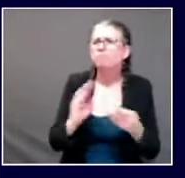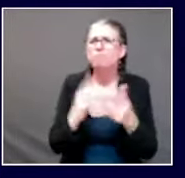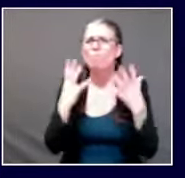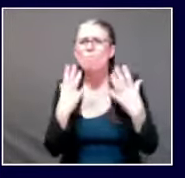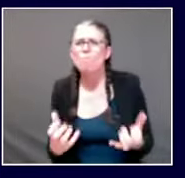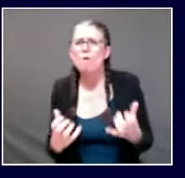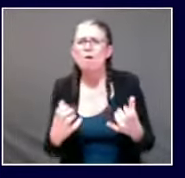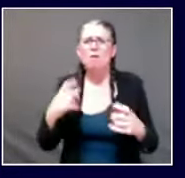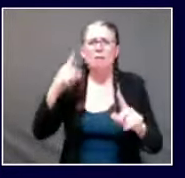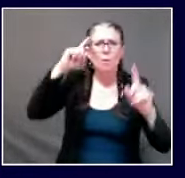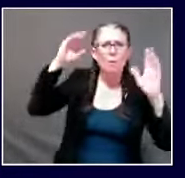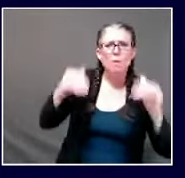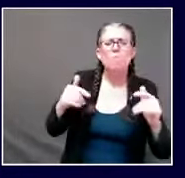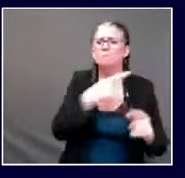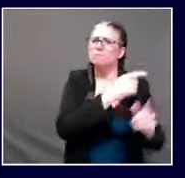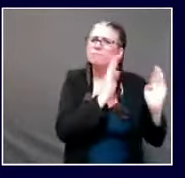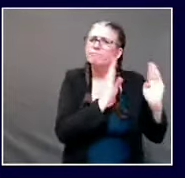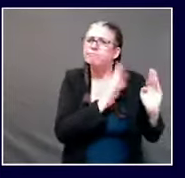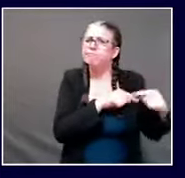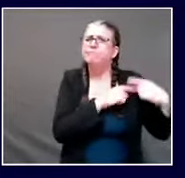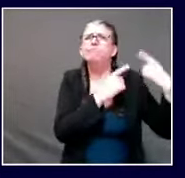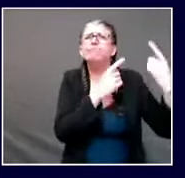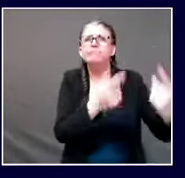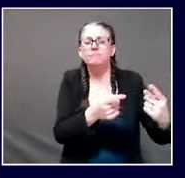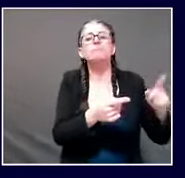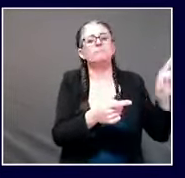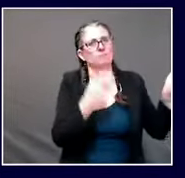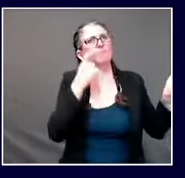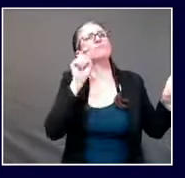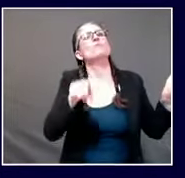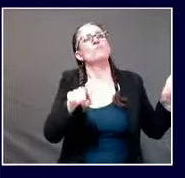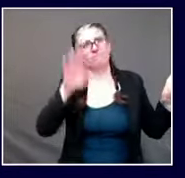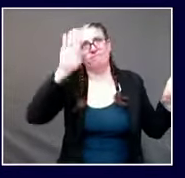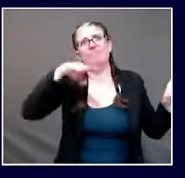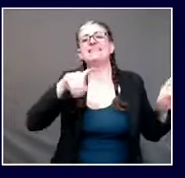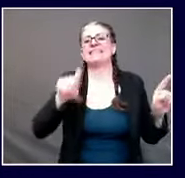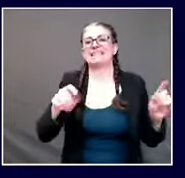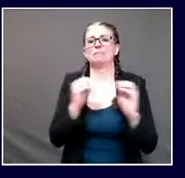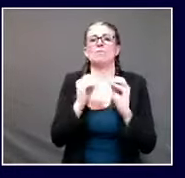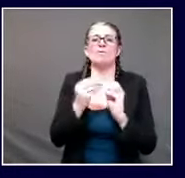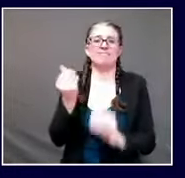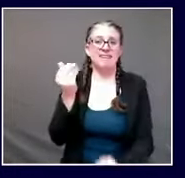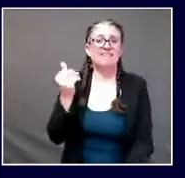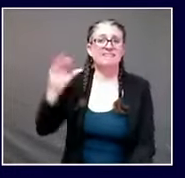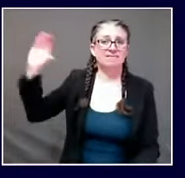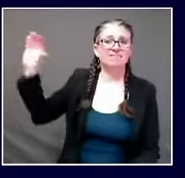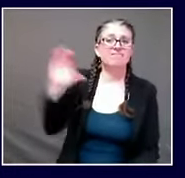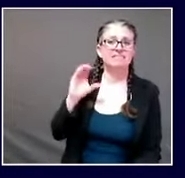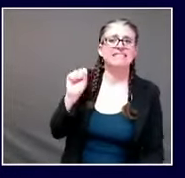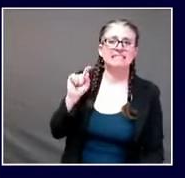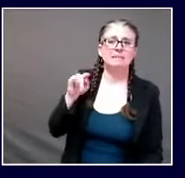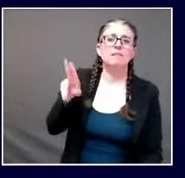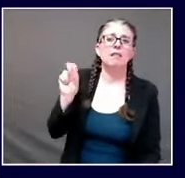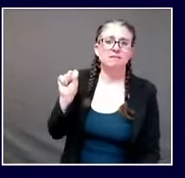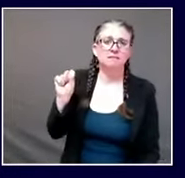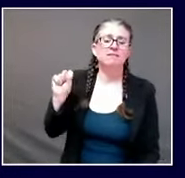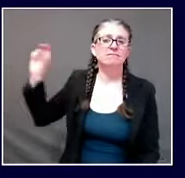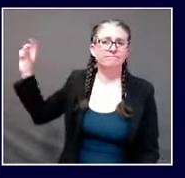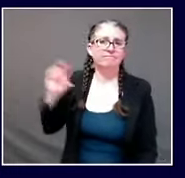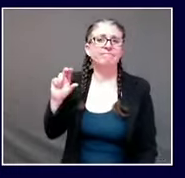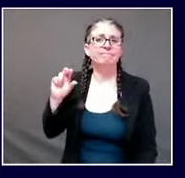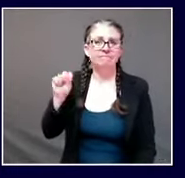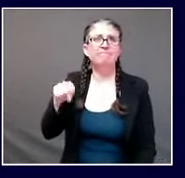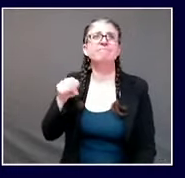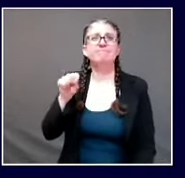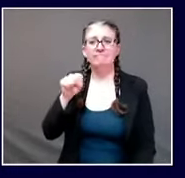package as soon as possible with people's with about 35 000 people losing their unemployment benefits